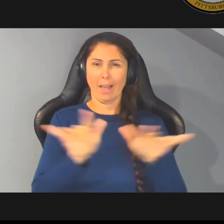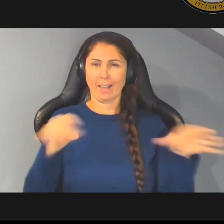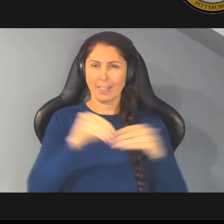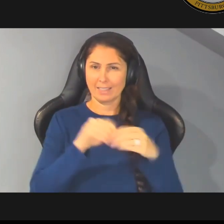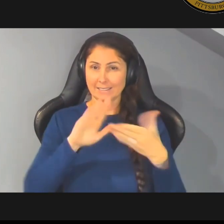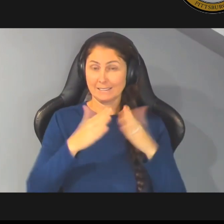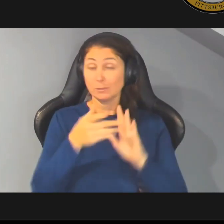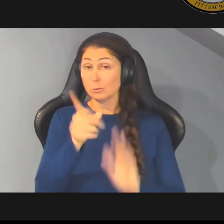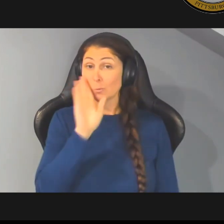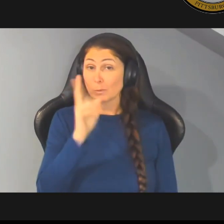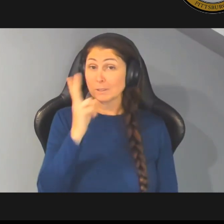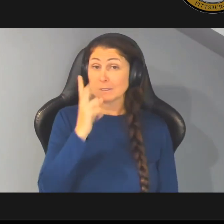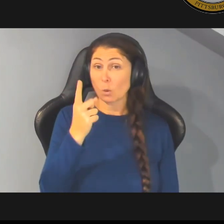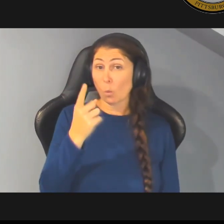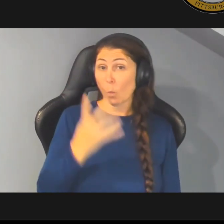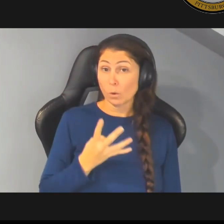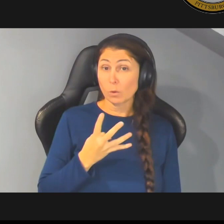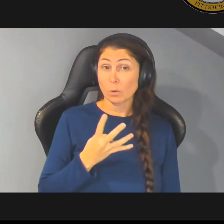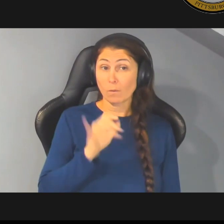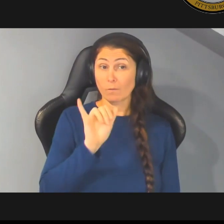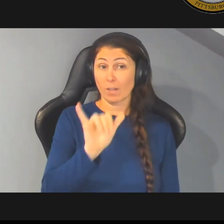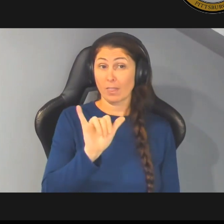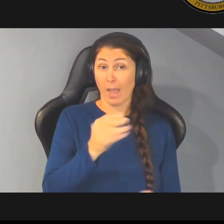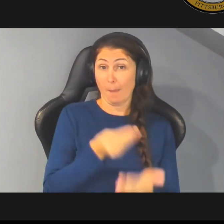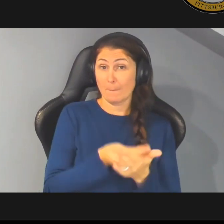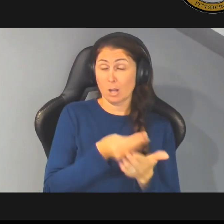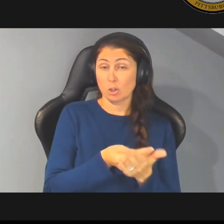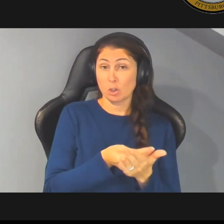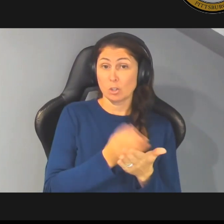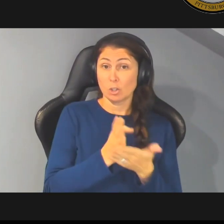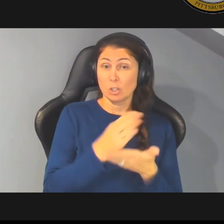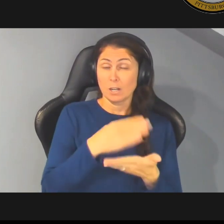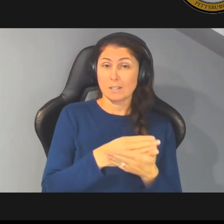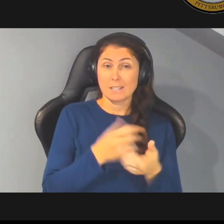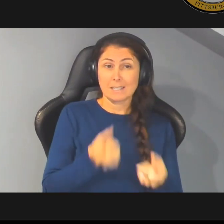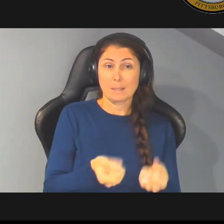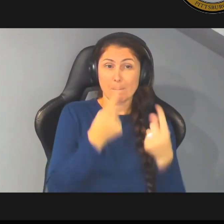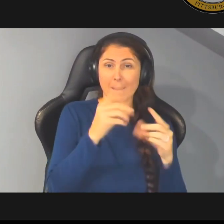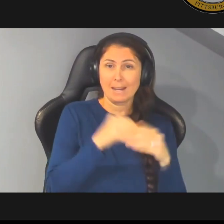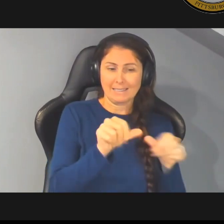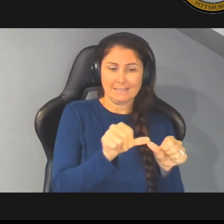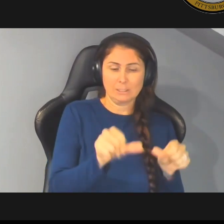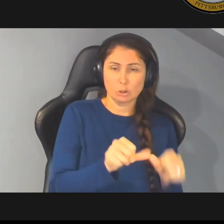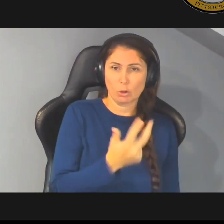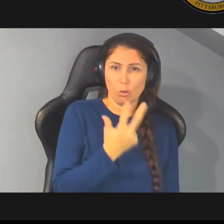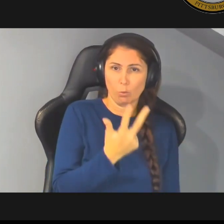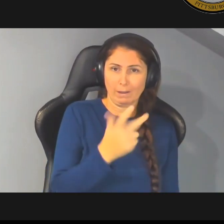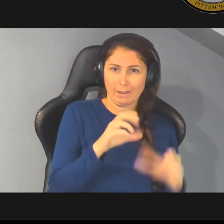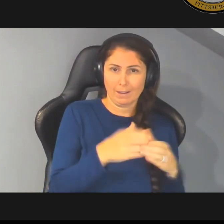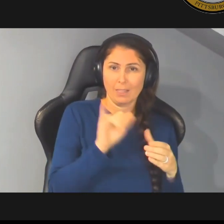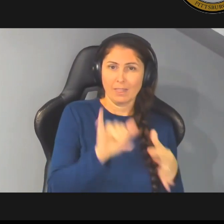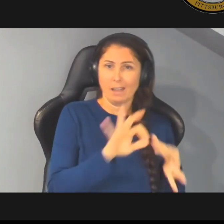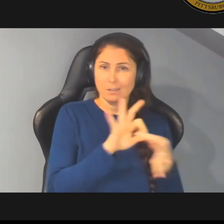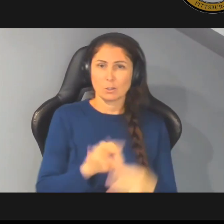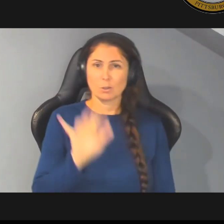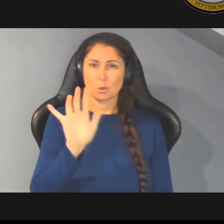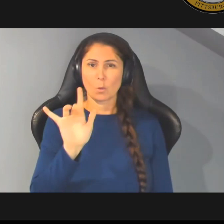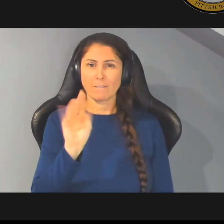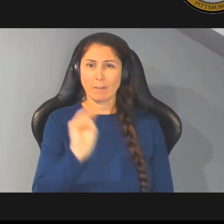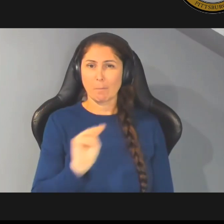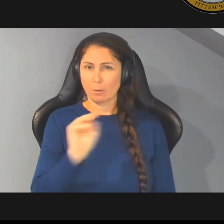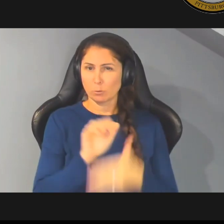almost a quarter of the capital budget is being spent in district three and that's due to the 25 million dollars